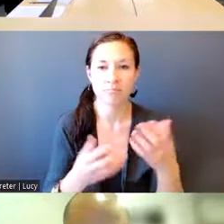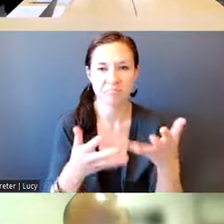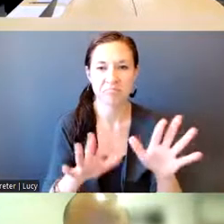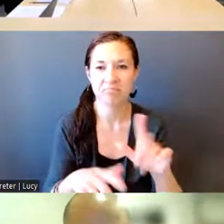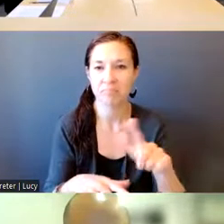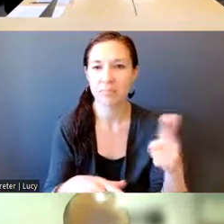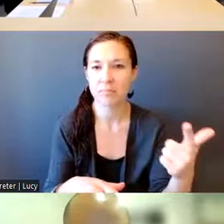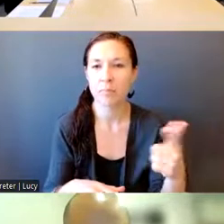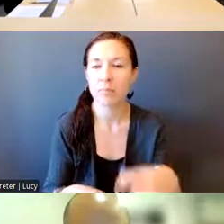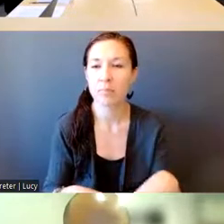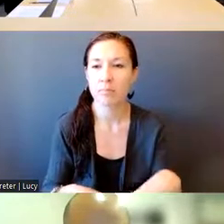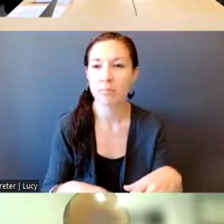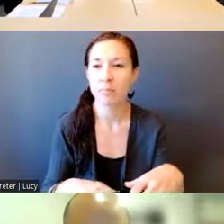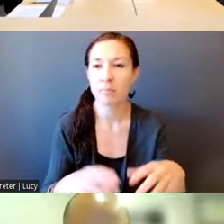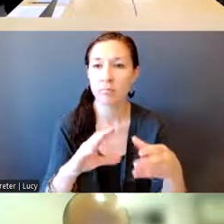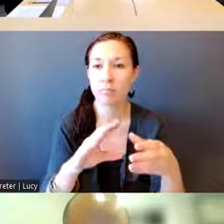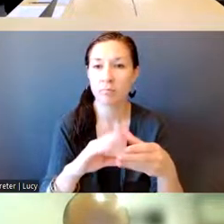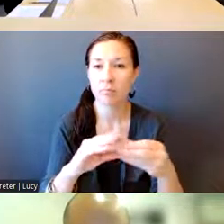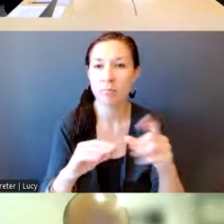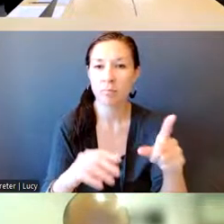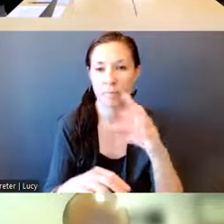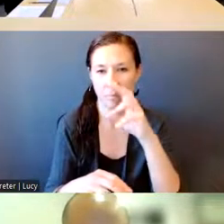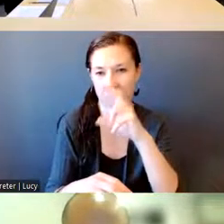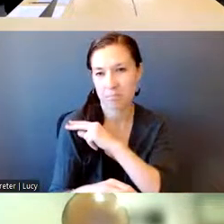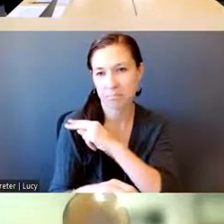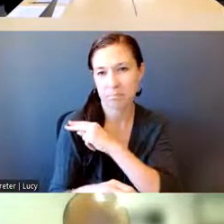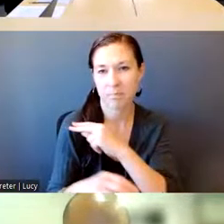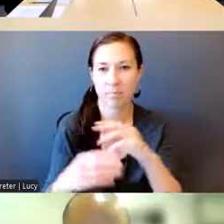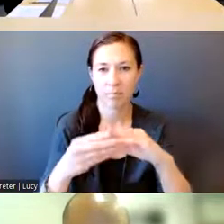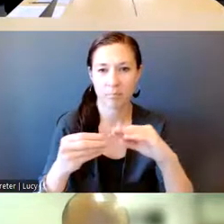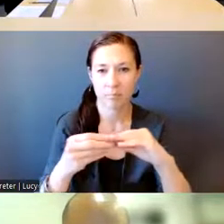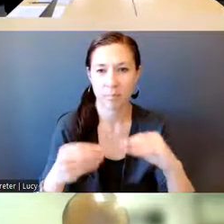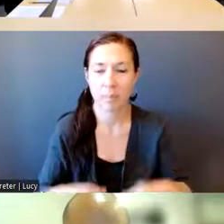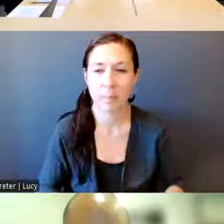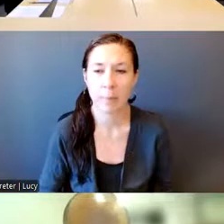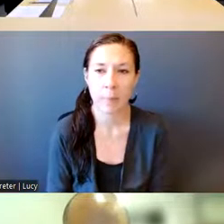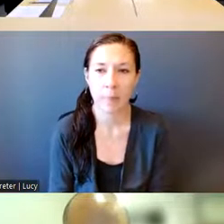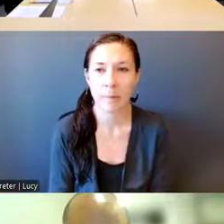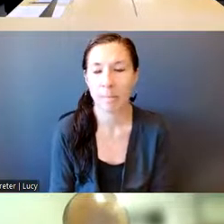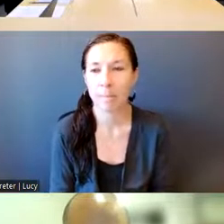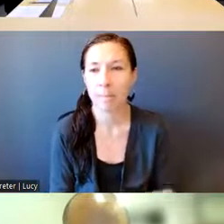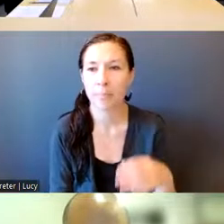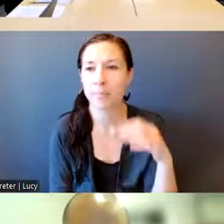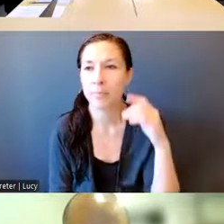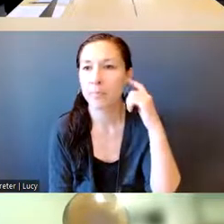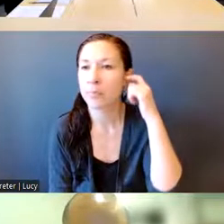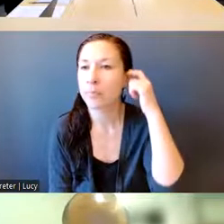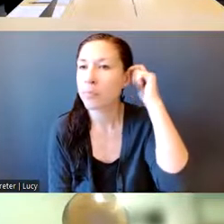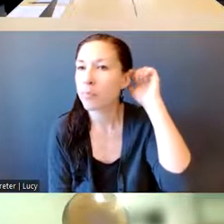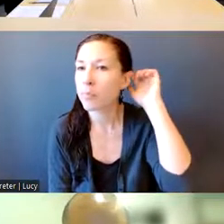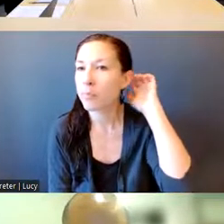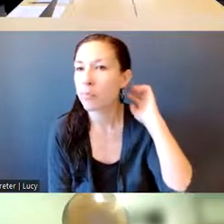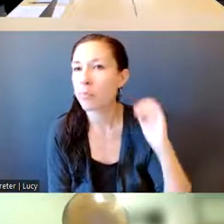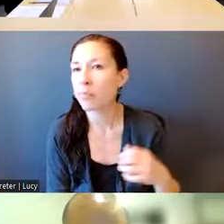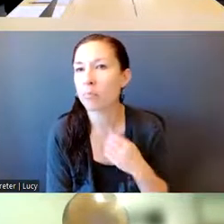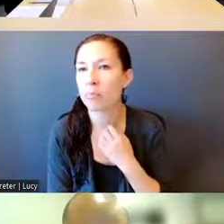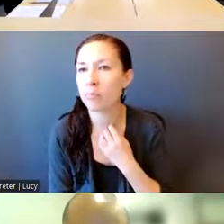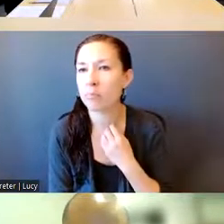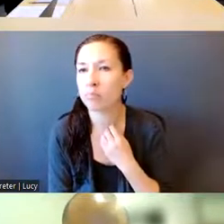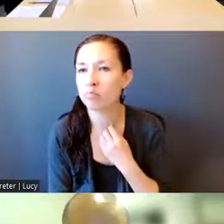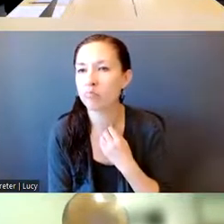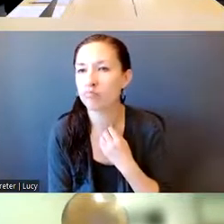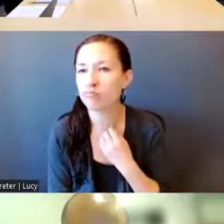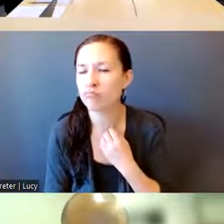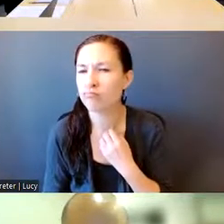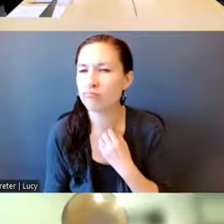Good morning. Mi nombre es Yun Zhu. Mi Hanchev, y yo voy a la reunión el teléfono hoy. Xin chào quý vị và các anh chị.